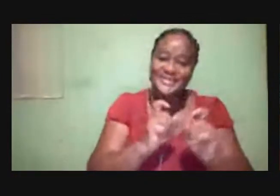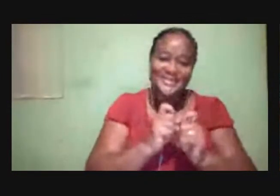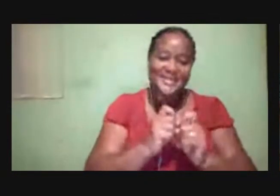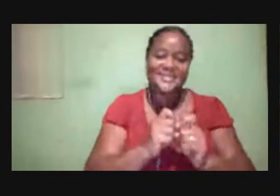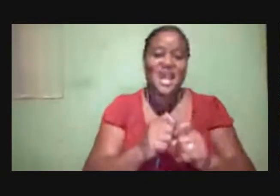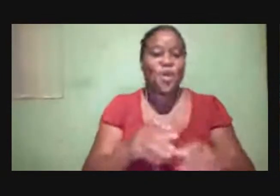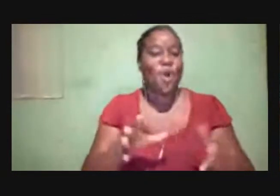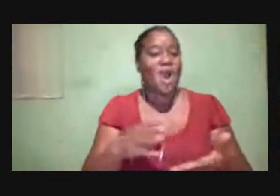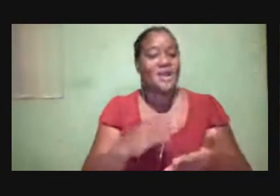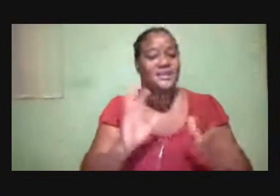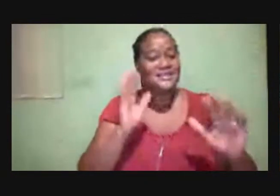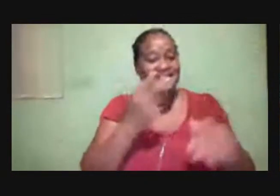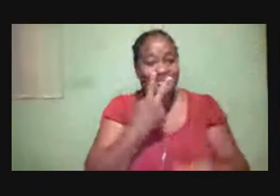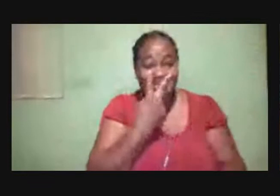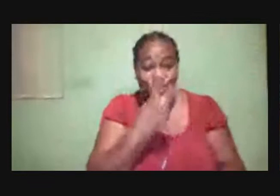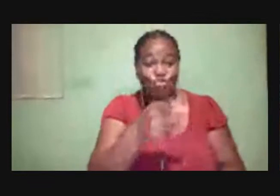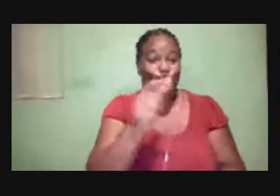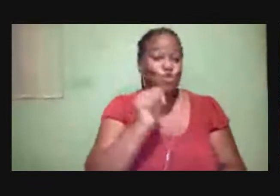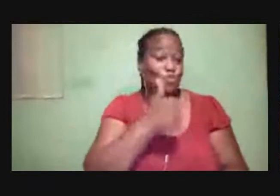See you tomorrow.